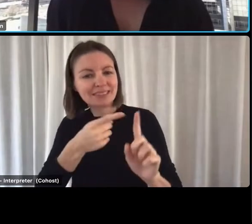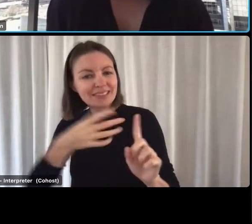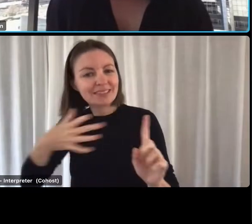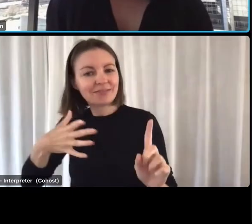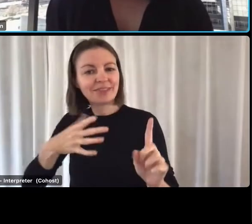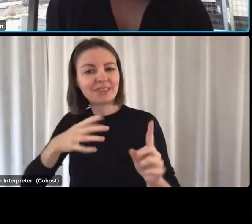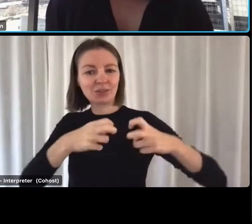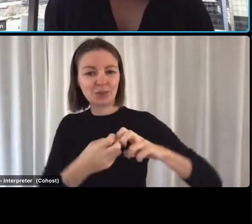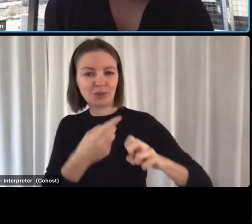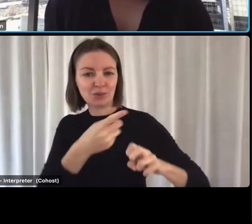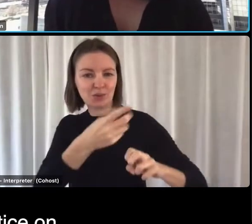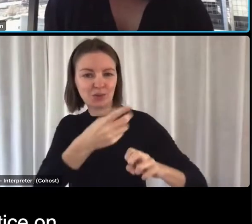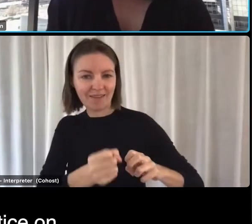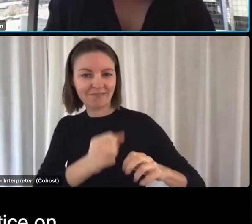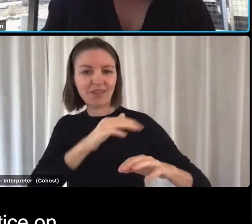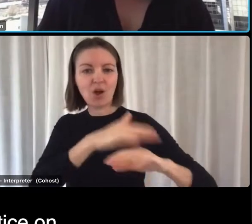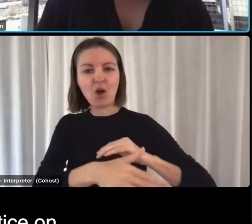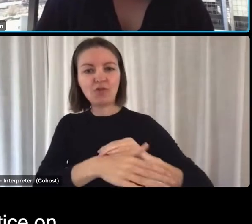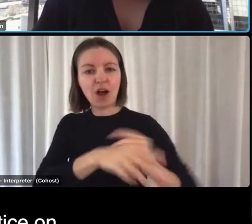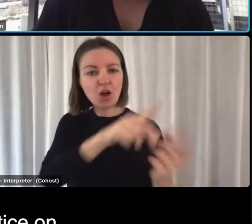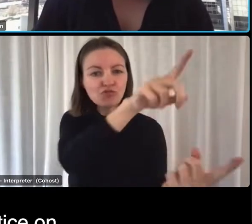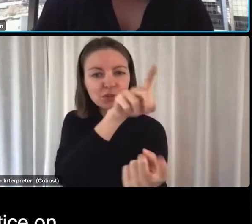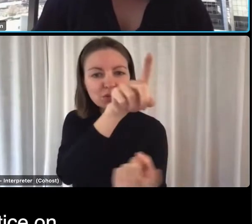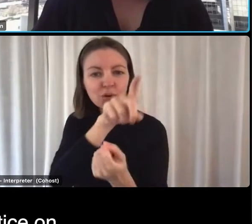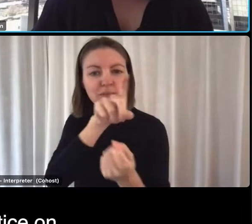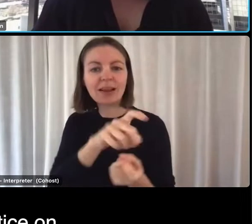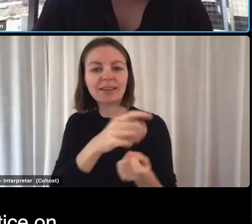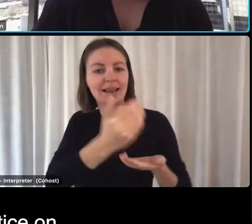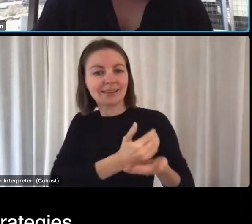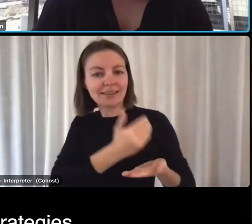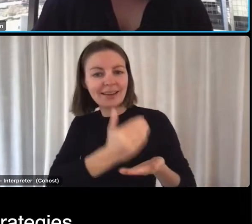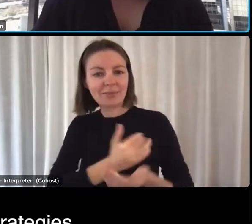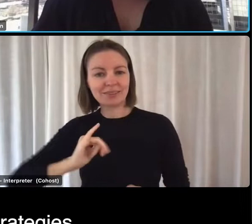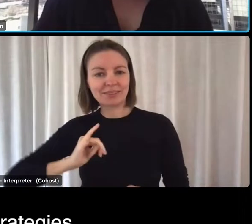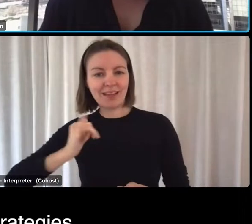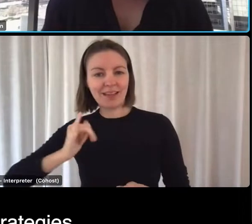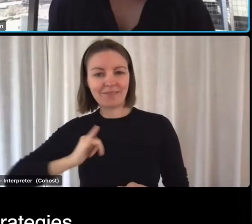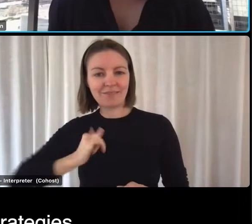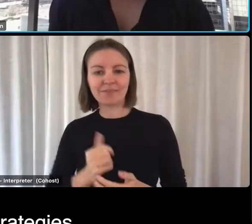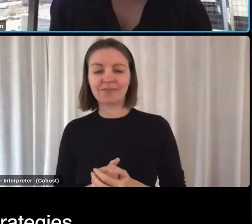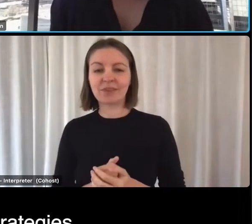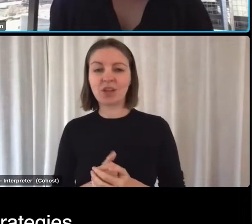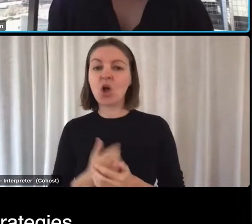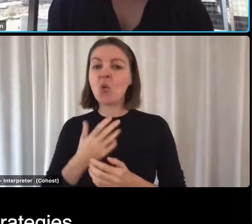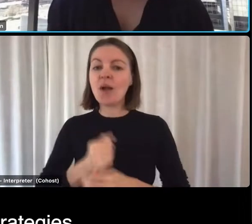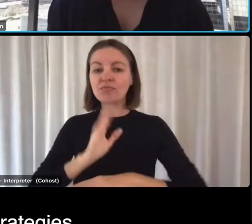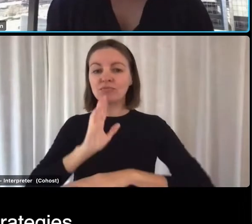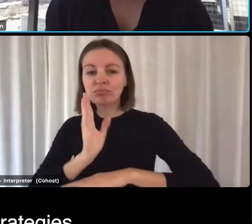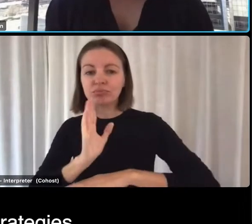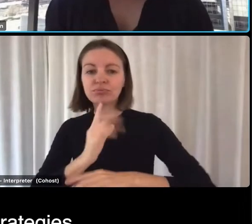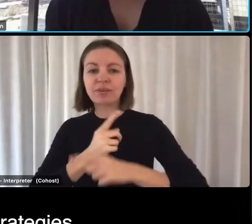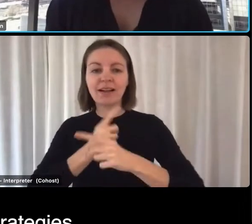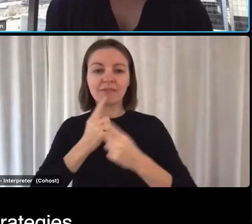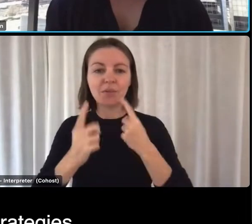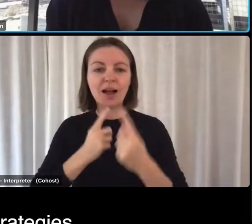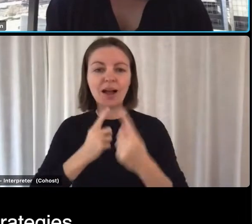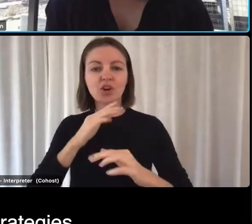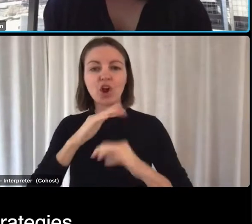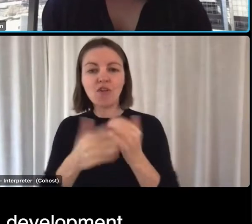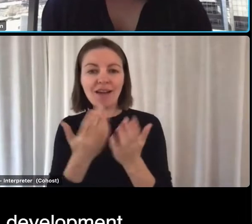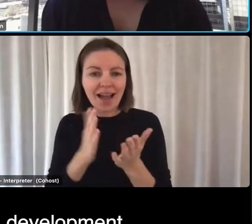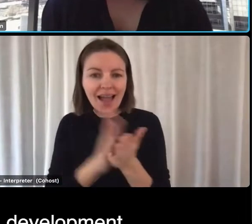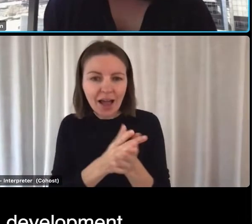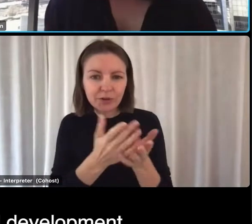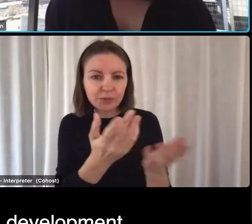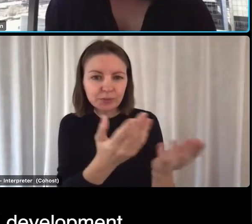and retention. We identify and share industry best practice on topics such as attraction and recruitment strategies,